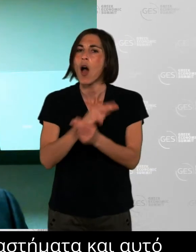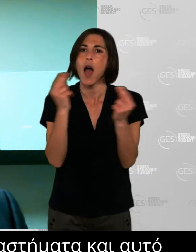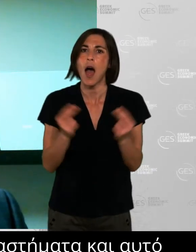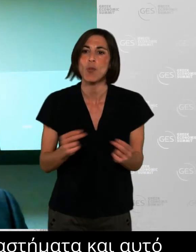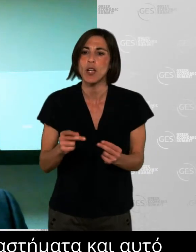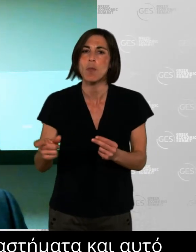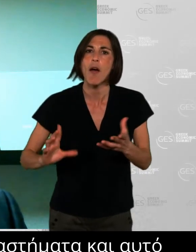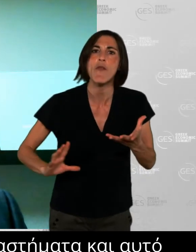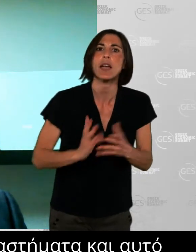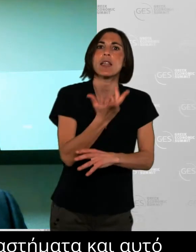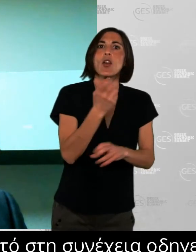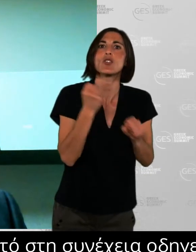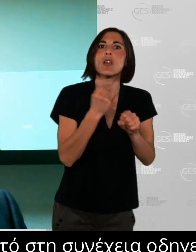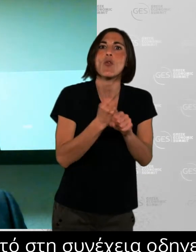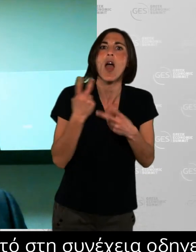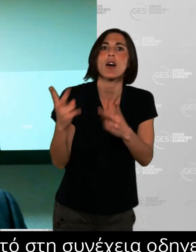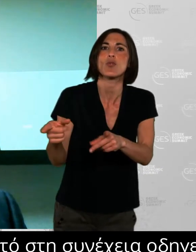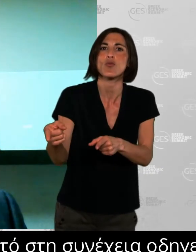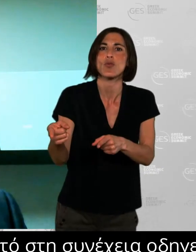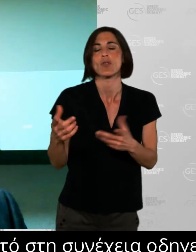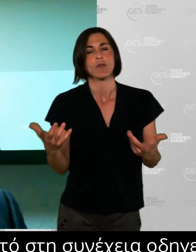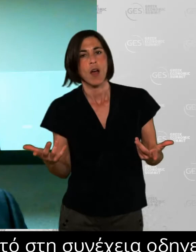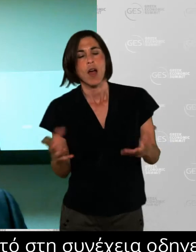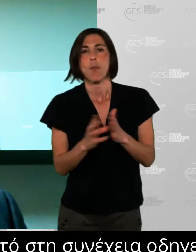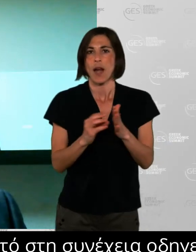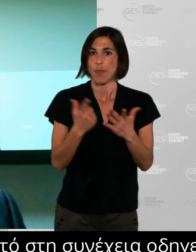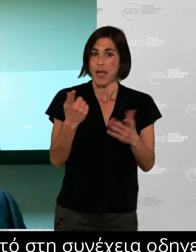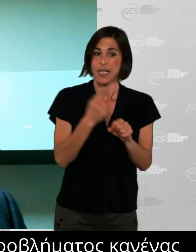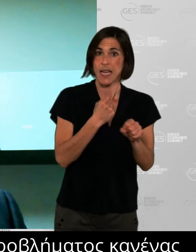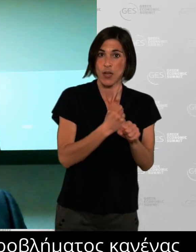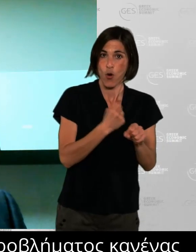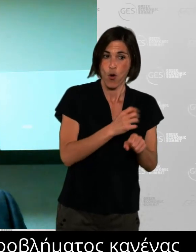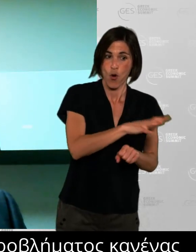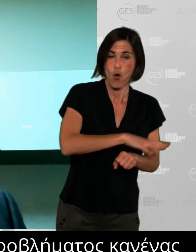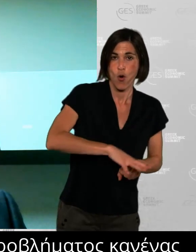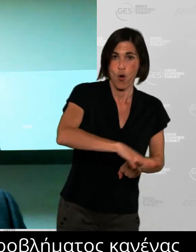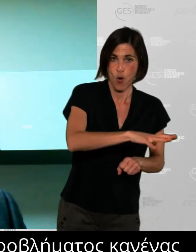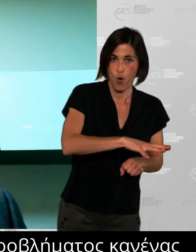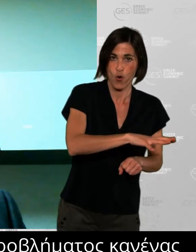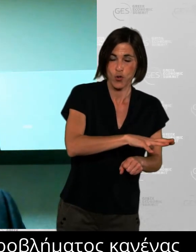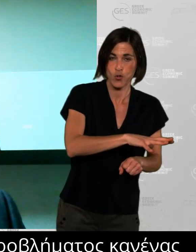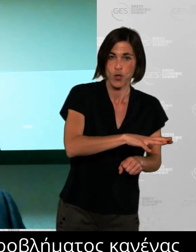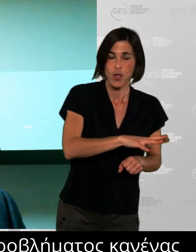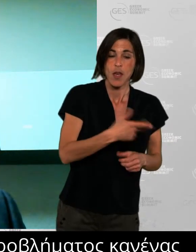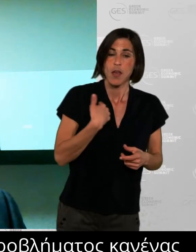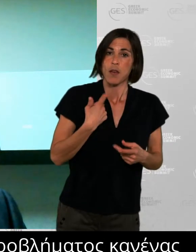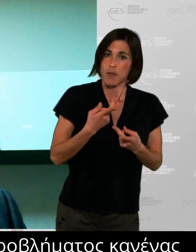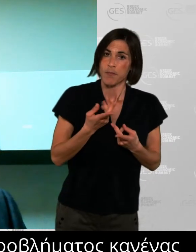creates the opportunity for us to use all sorts of interesting data now to create a new experience for our workforce if they trust you